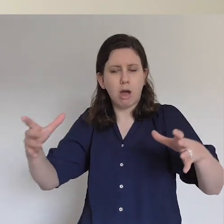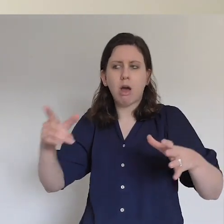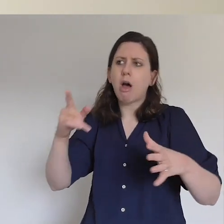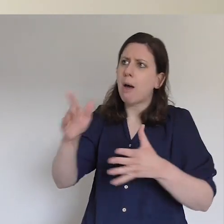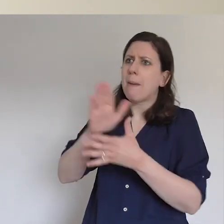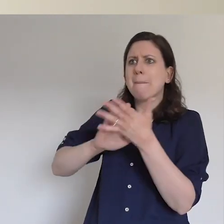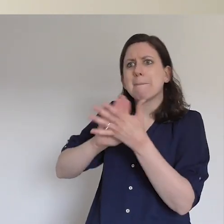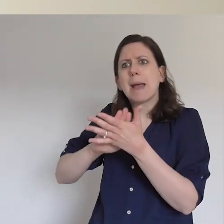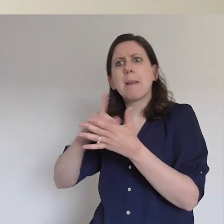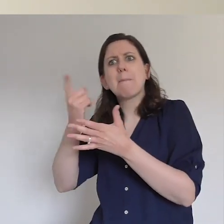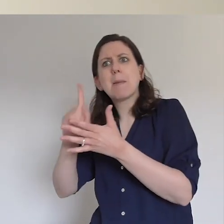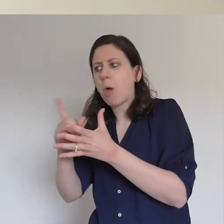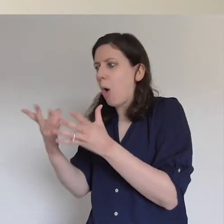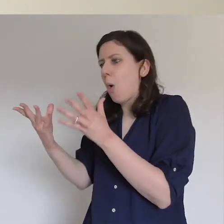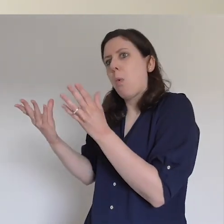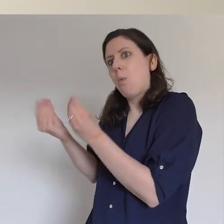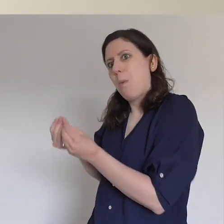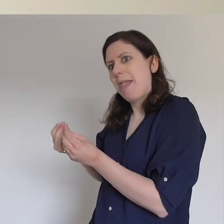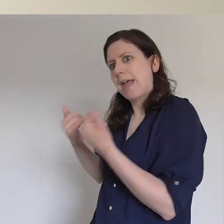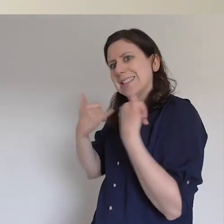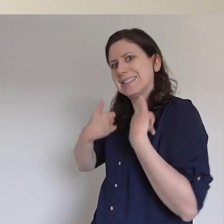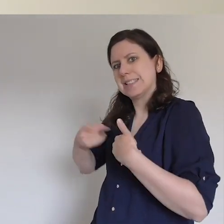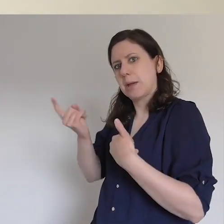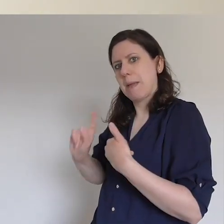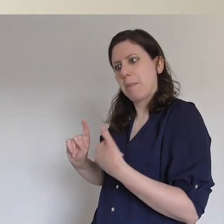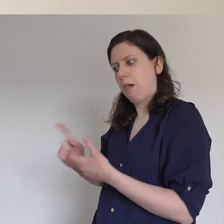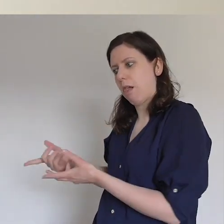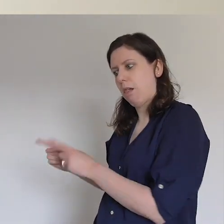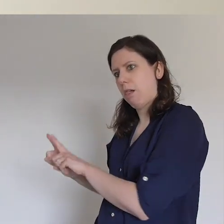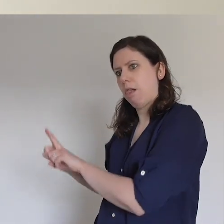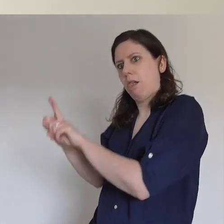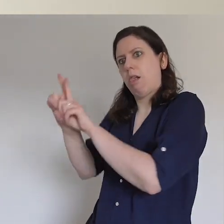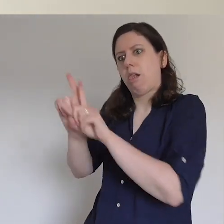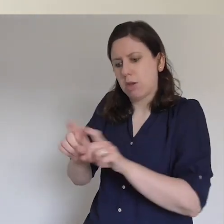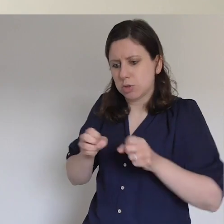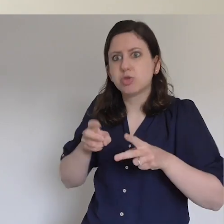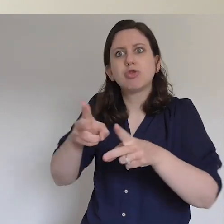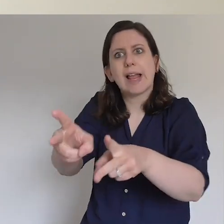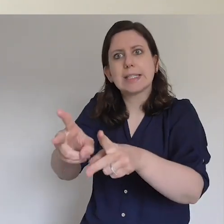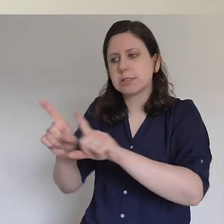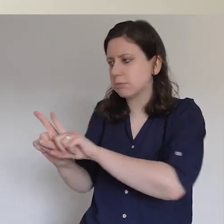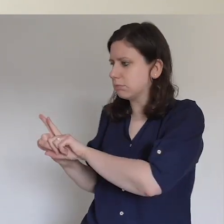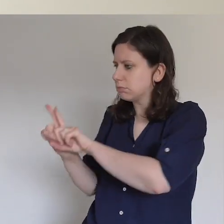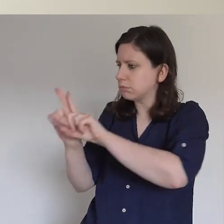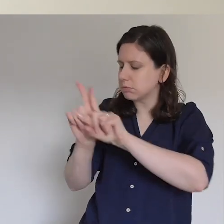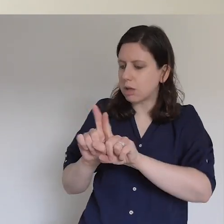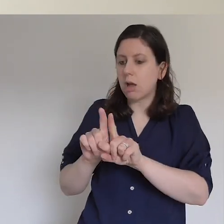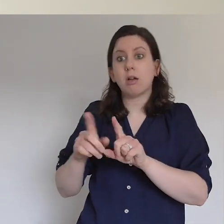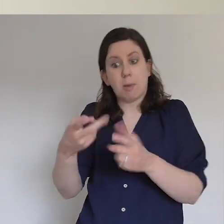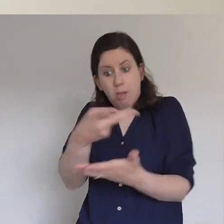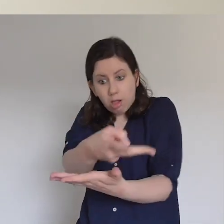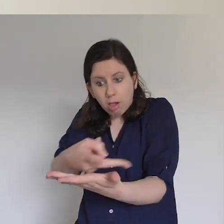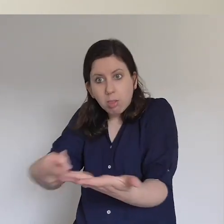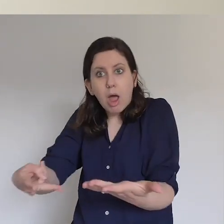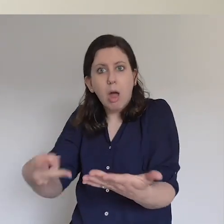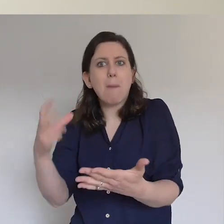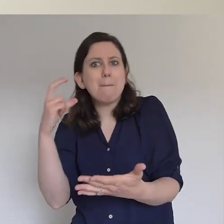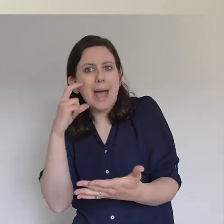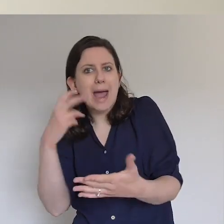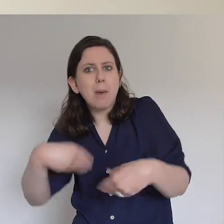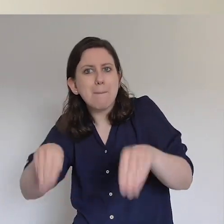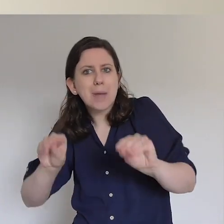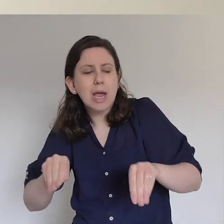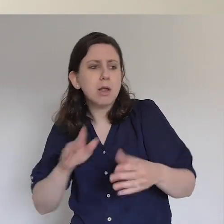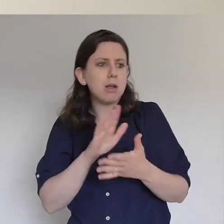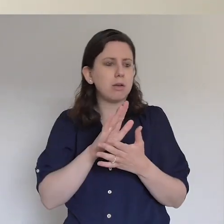sick into the streets and laid them on beds and mats, so that at least Peter's shadow might fall on some of them